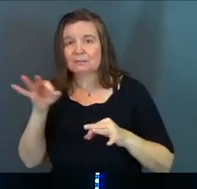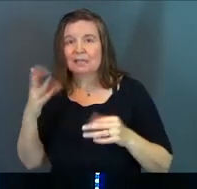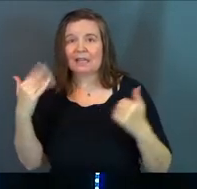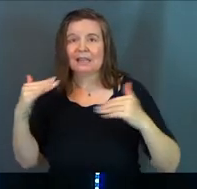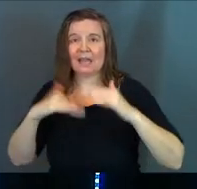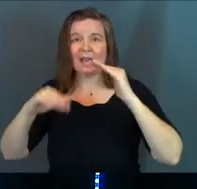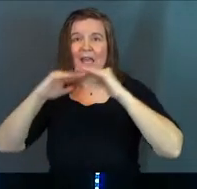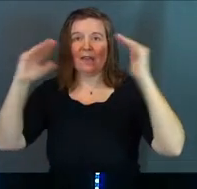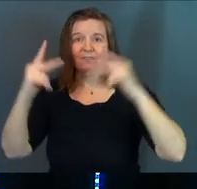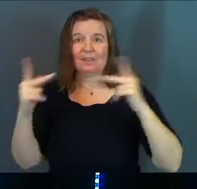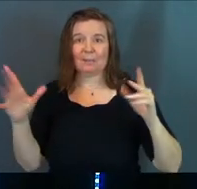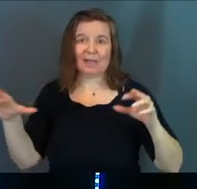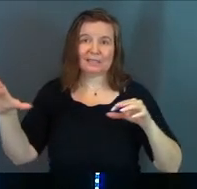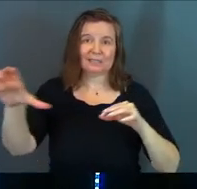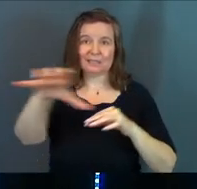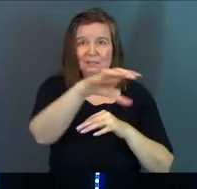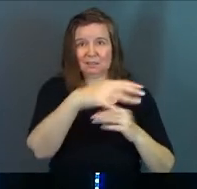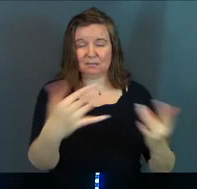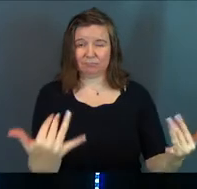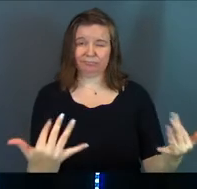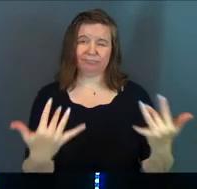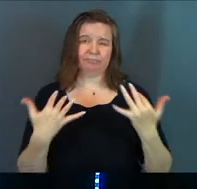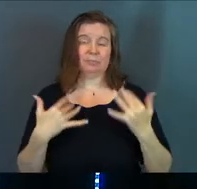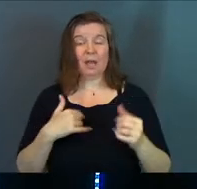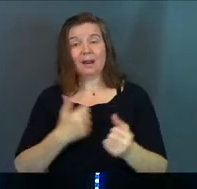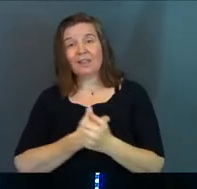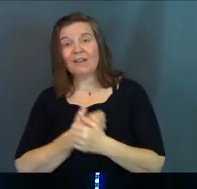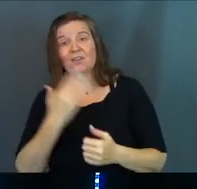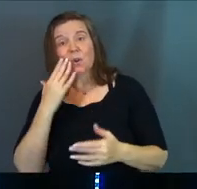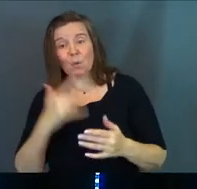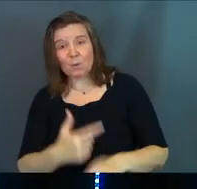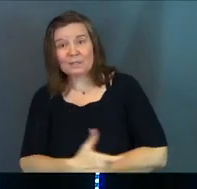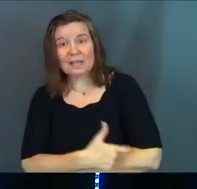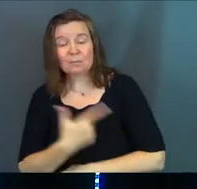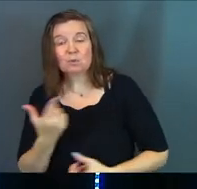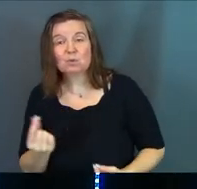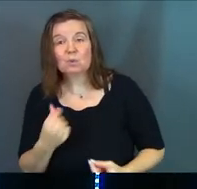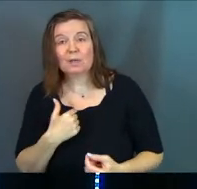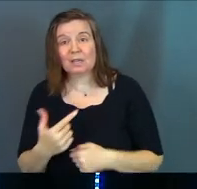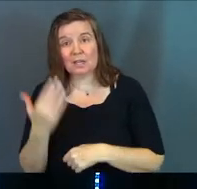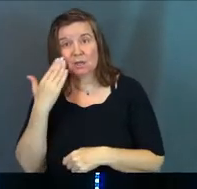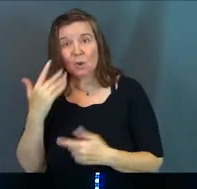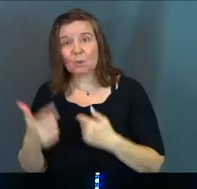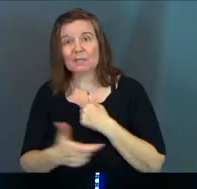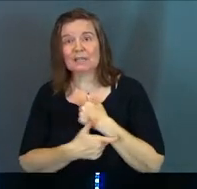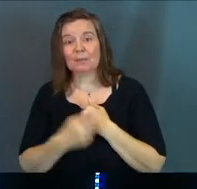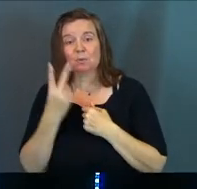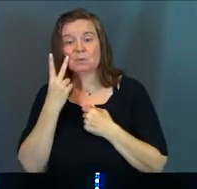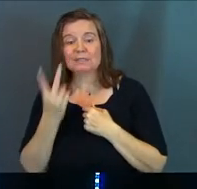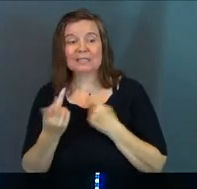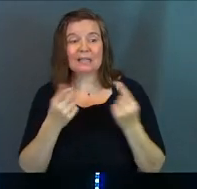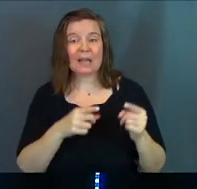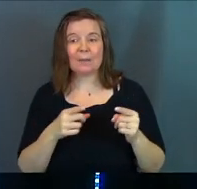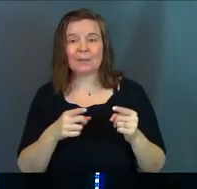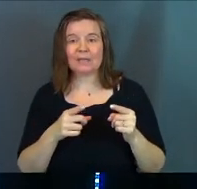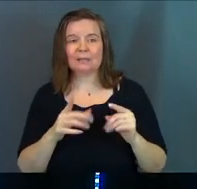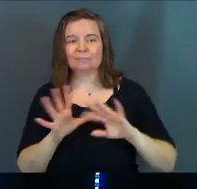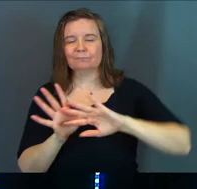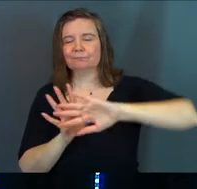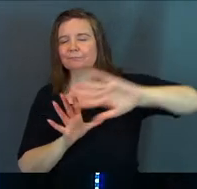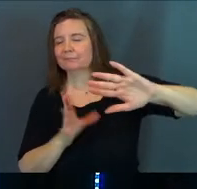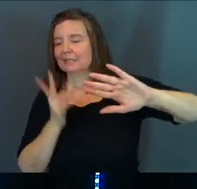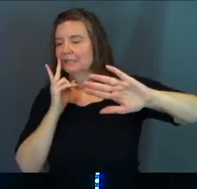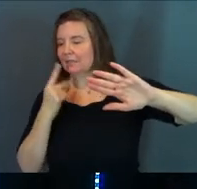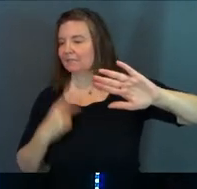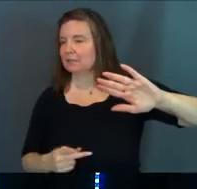heavenly places. And I love that it knows what we're tempted to do. It knows that we're tempted to see all of it as physical because